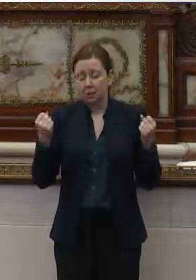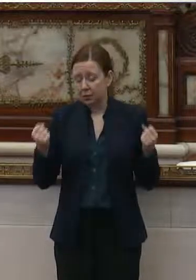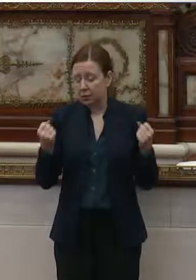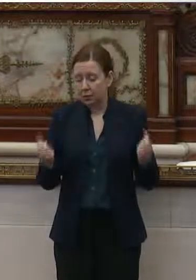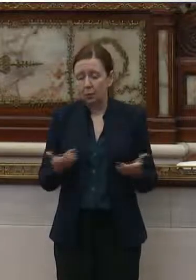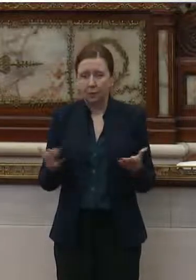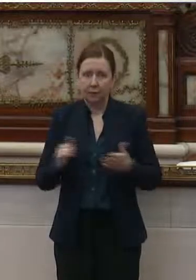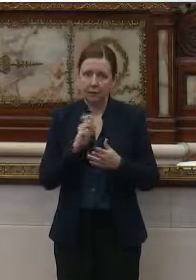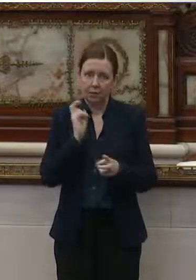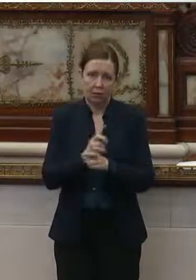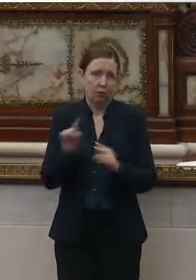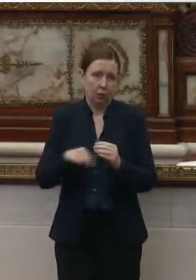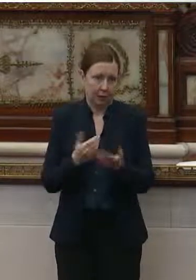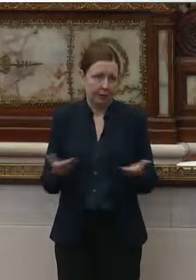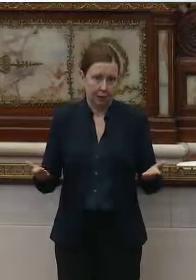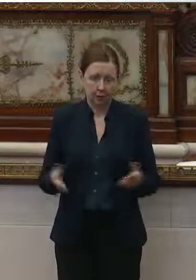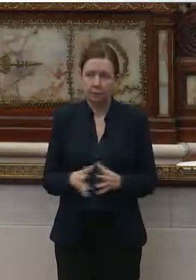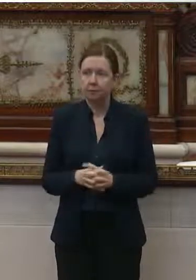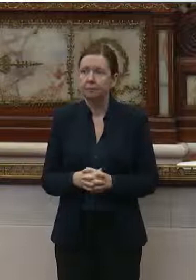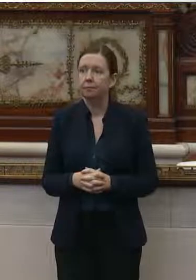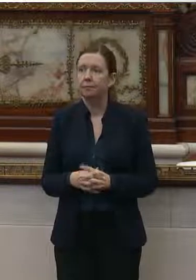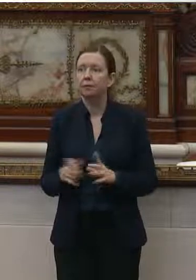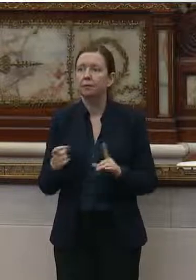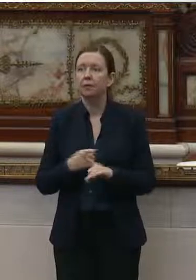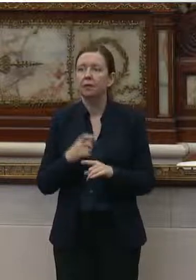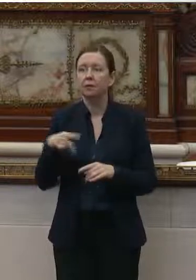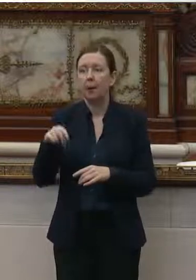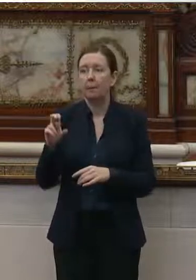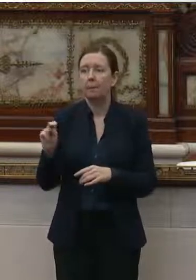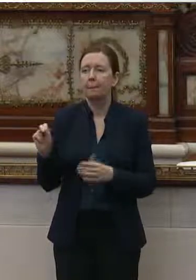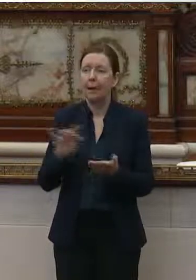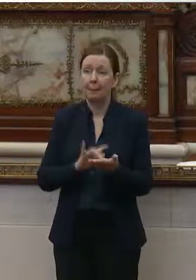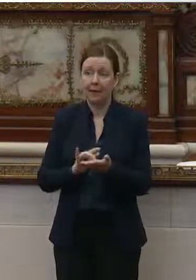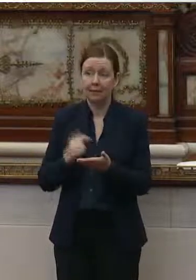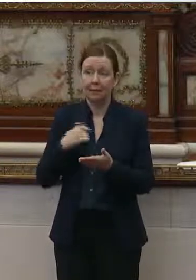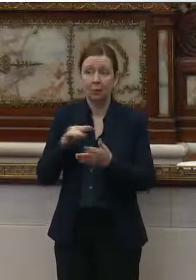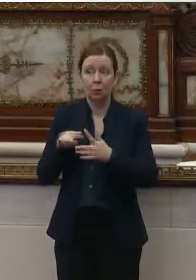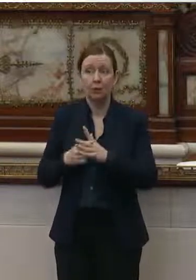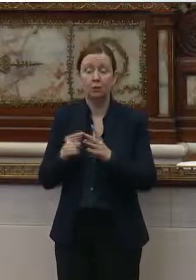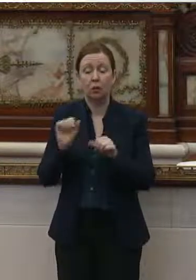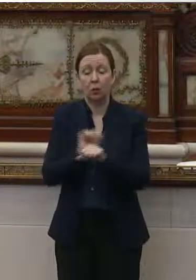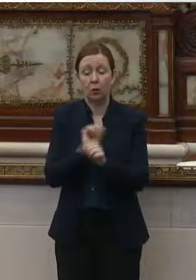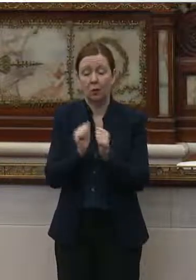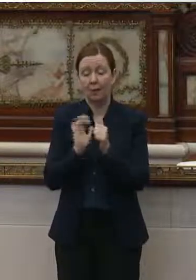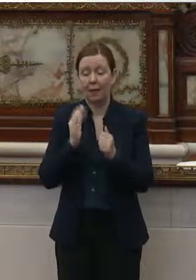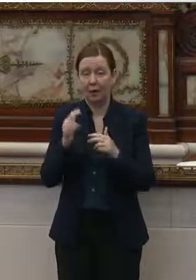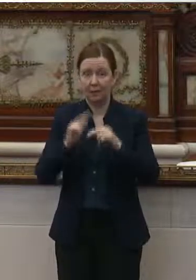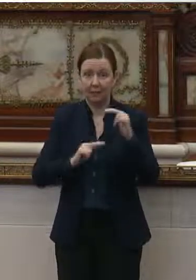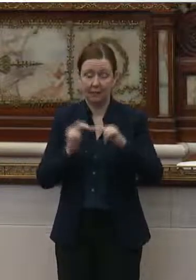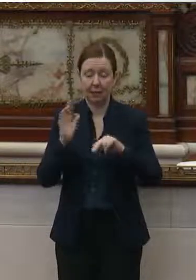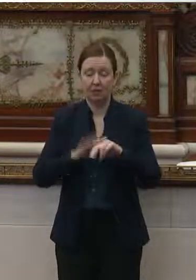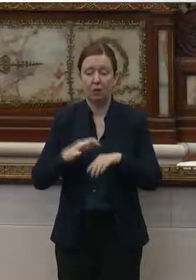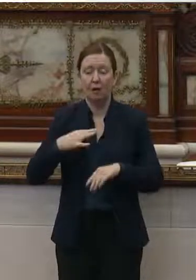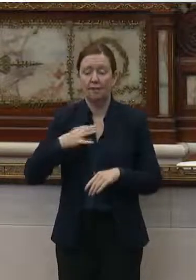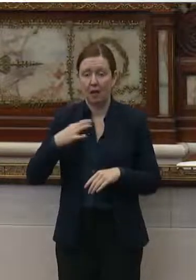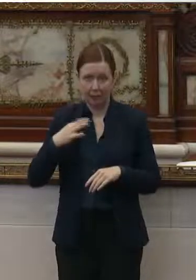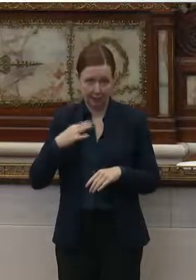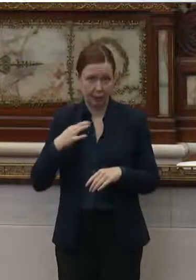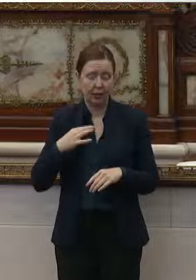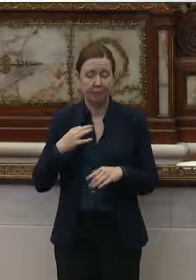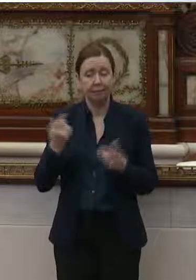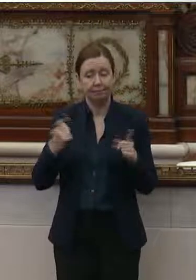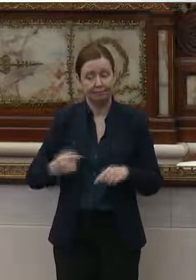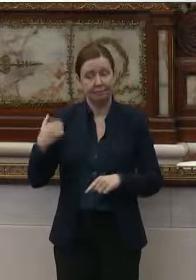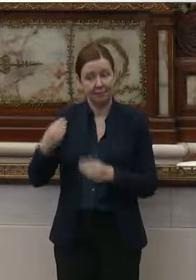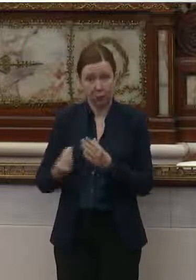that are difficult about this. From Penn Medicine, we started working with our facilities on a voluntary basis in the